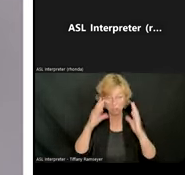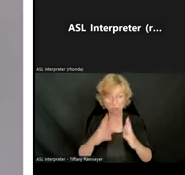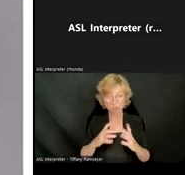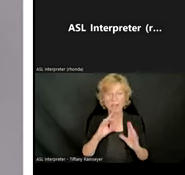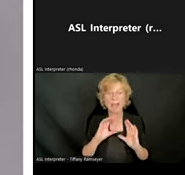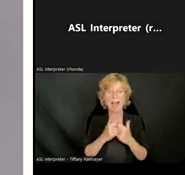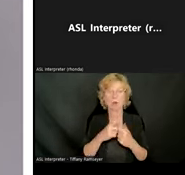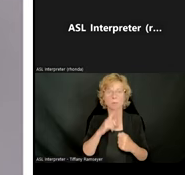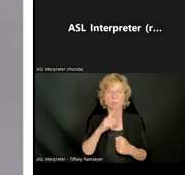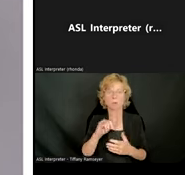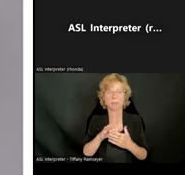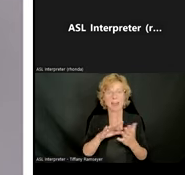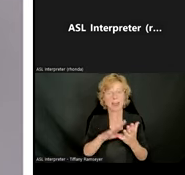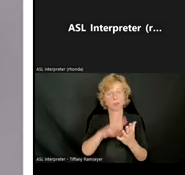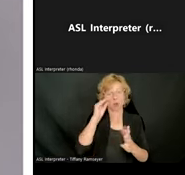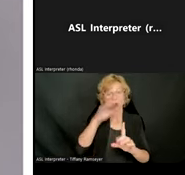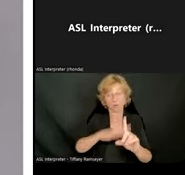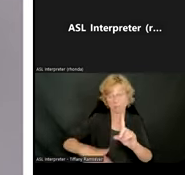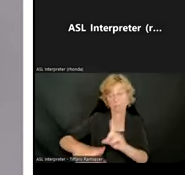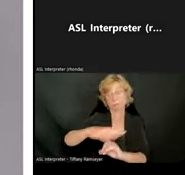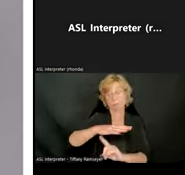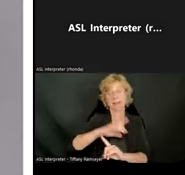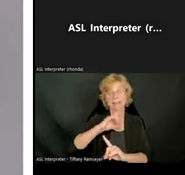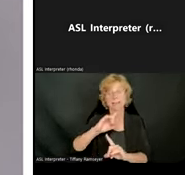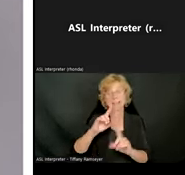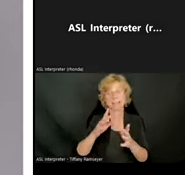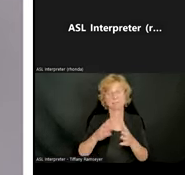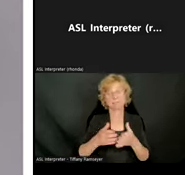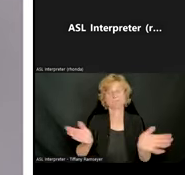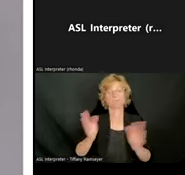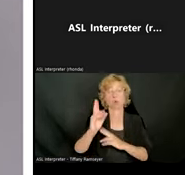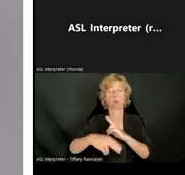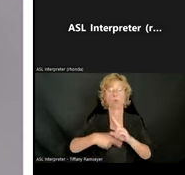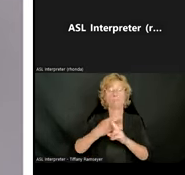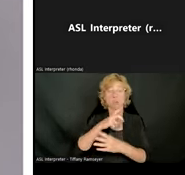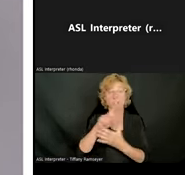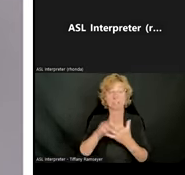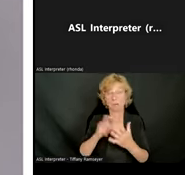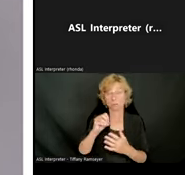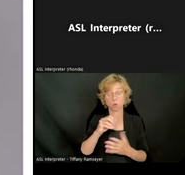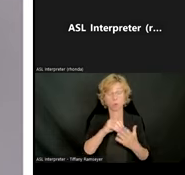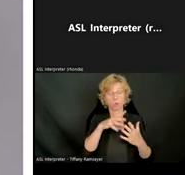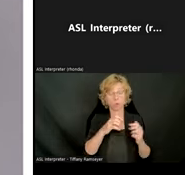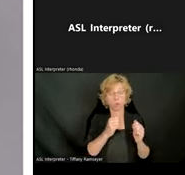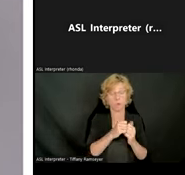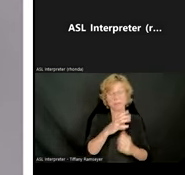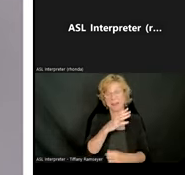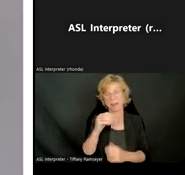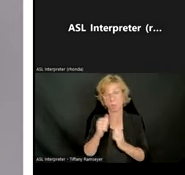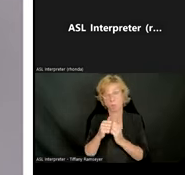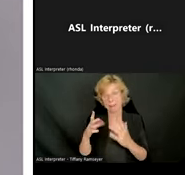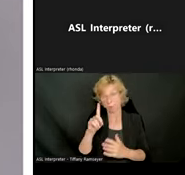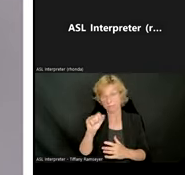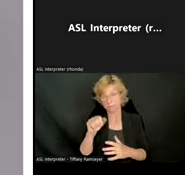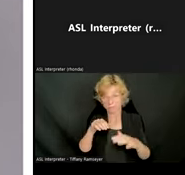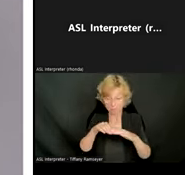designed so that the students with disabilities and even those without who come into your classroom are prepared and able to learn. And so